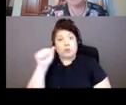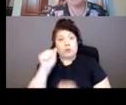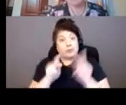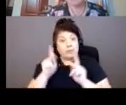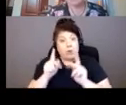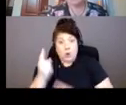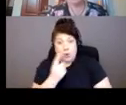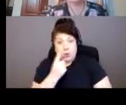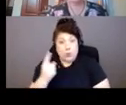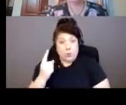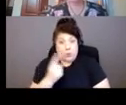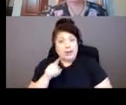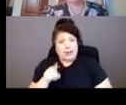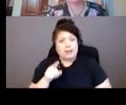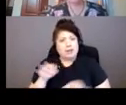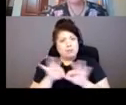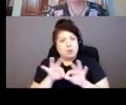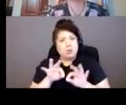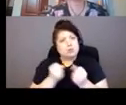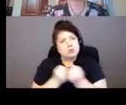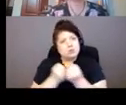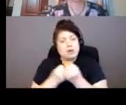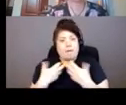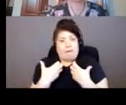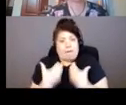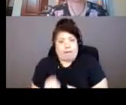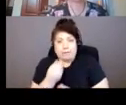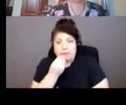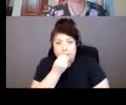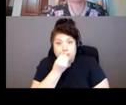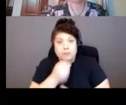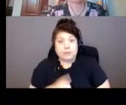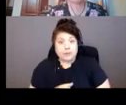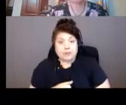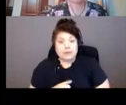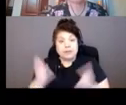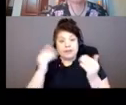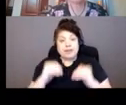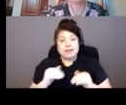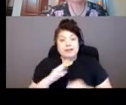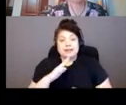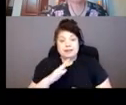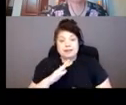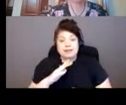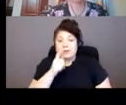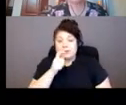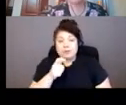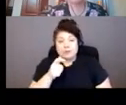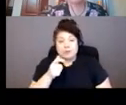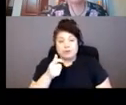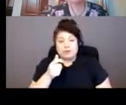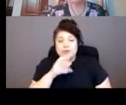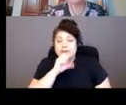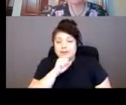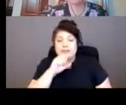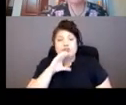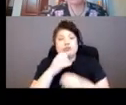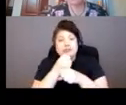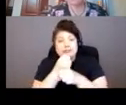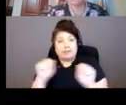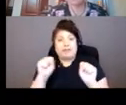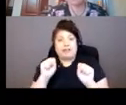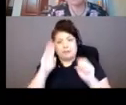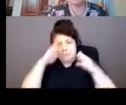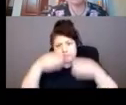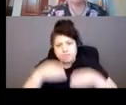healthy. They're getting safety officer. A senior safety officer, snow removal, yard